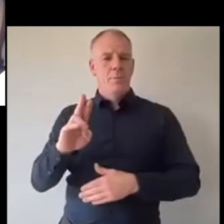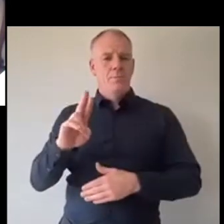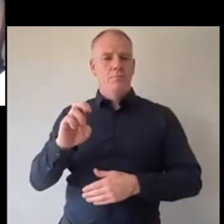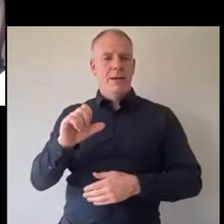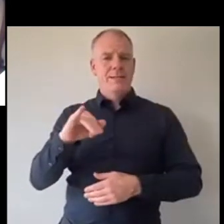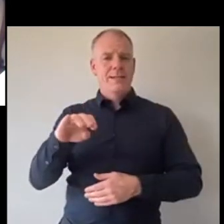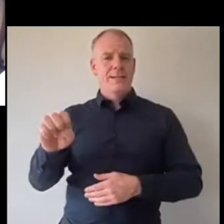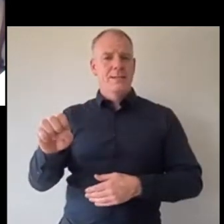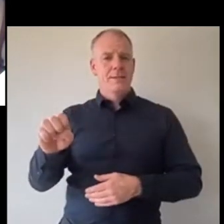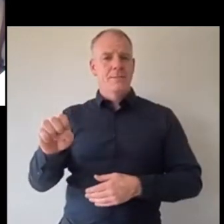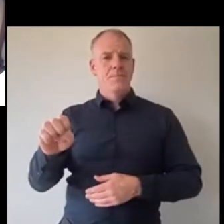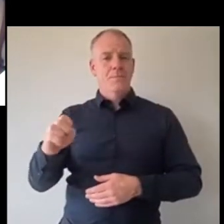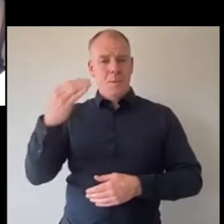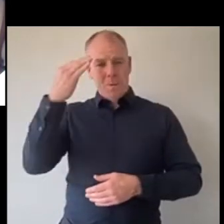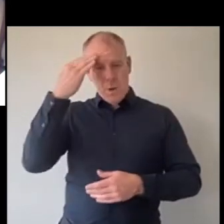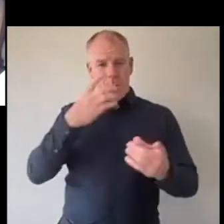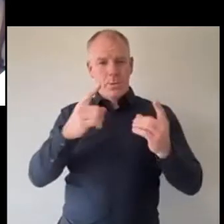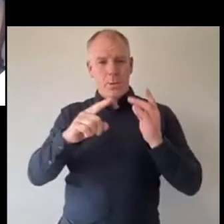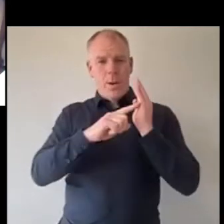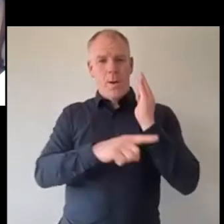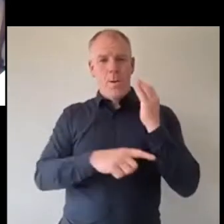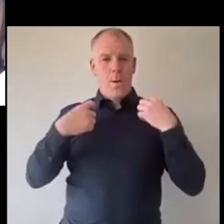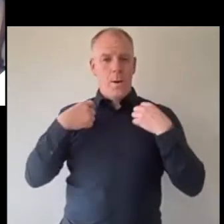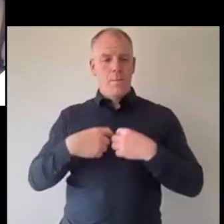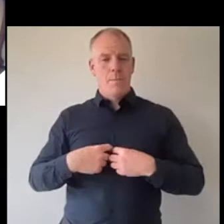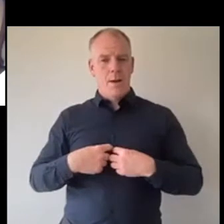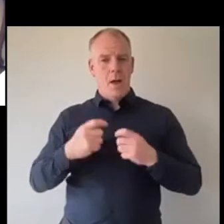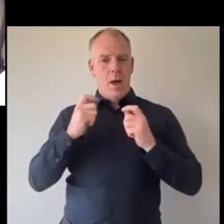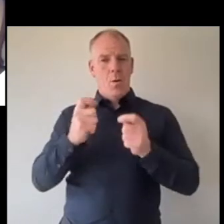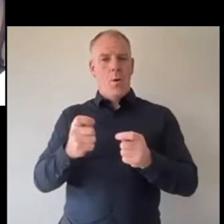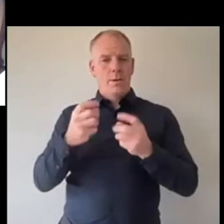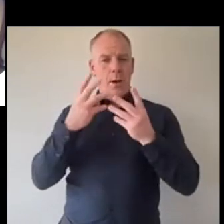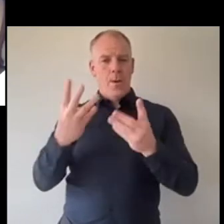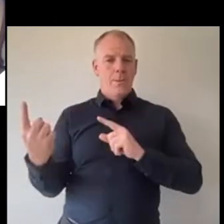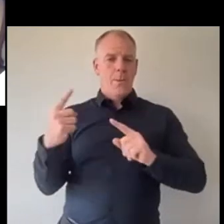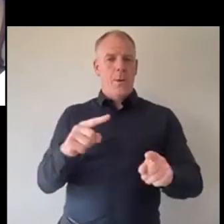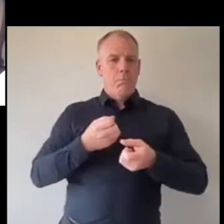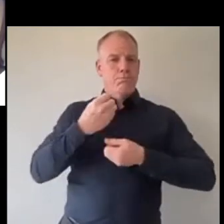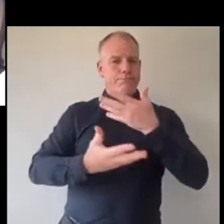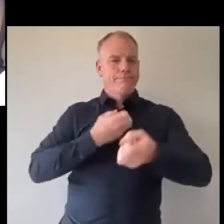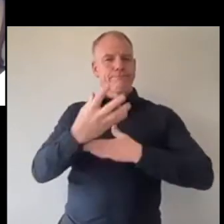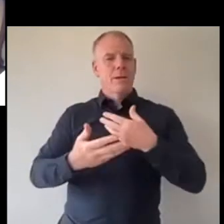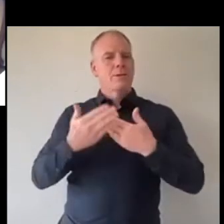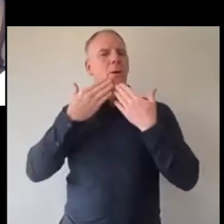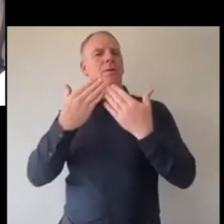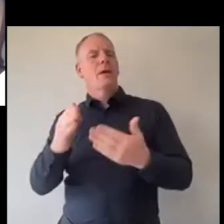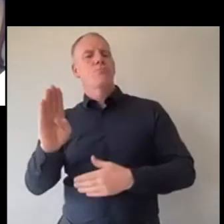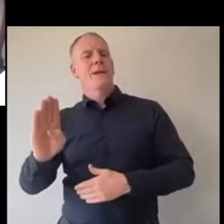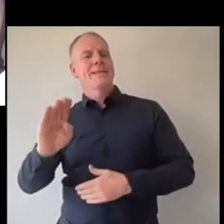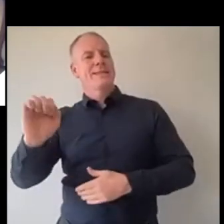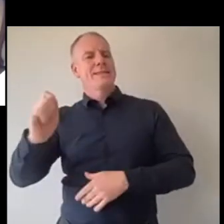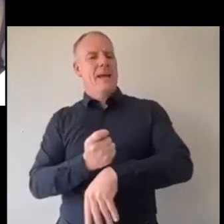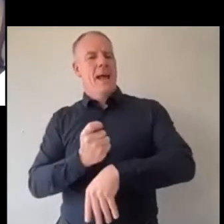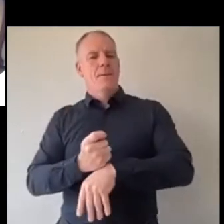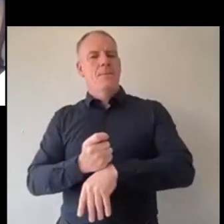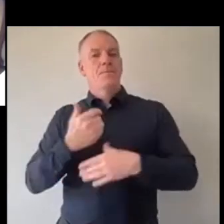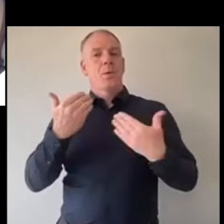he heard we were doing Lord Mayor Awards and actually put his hand up to come and talk so thank you very much to him and his time and